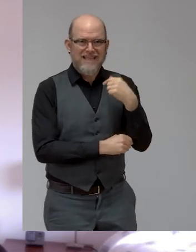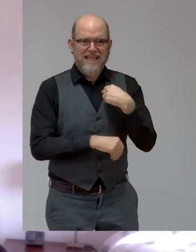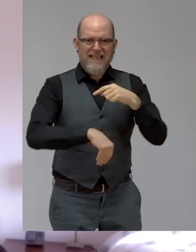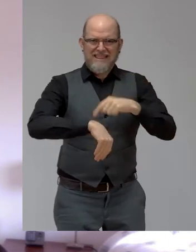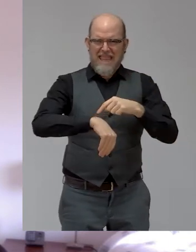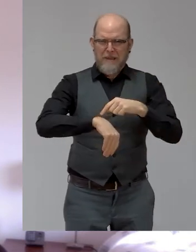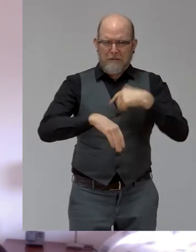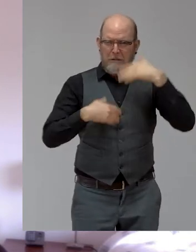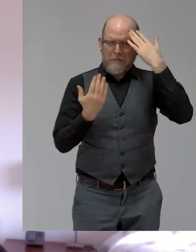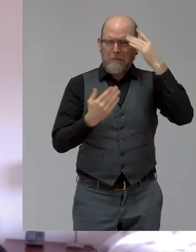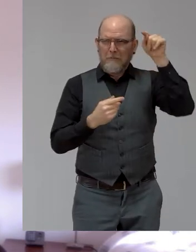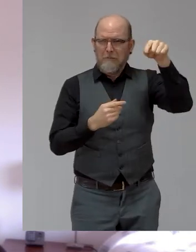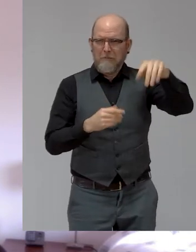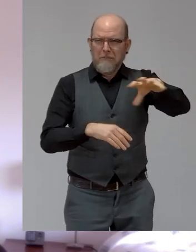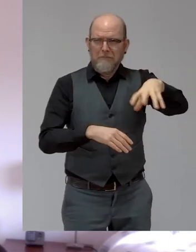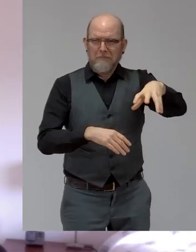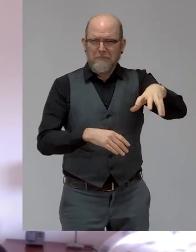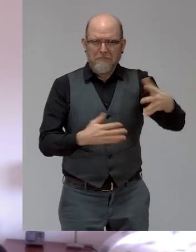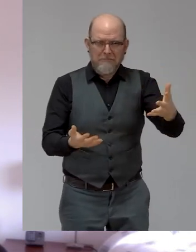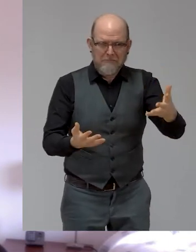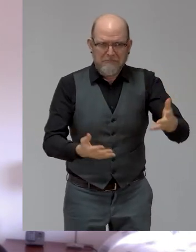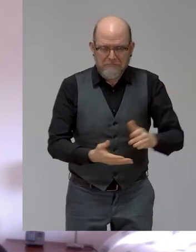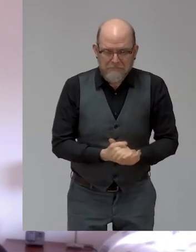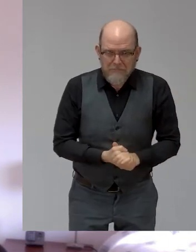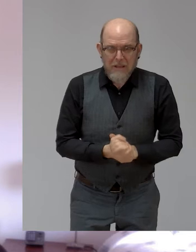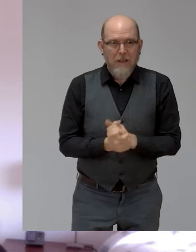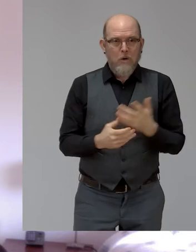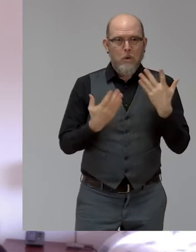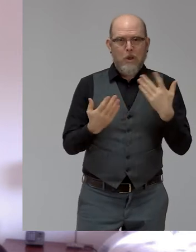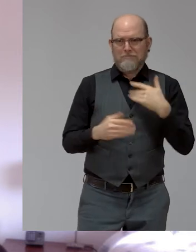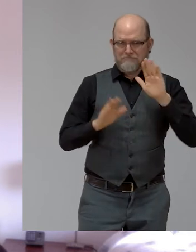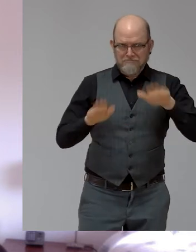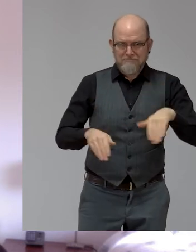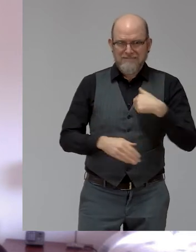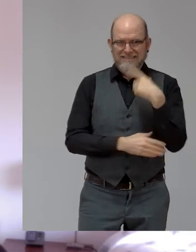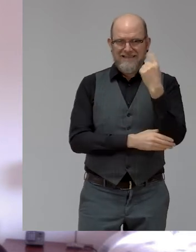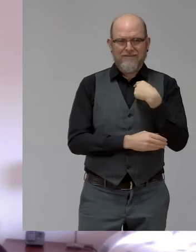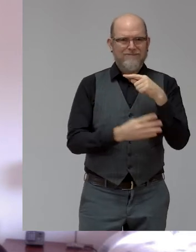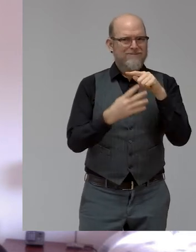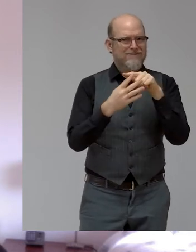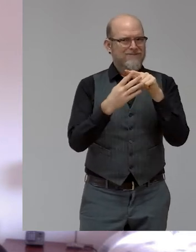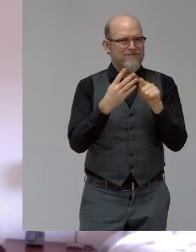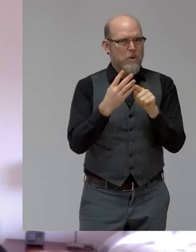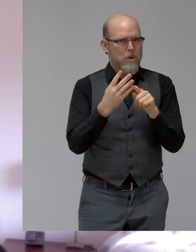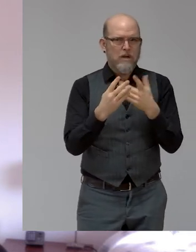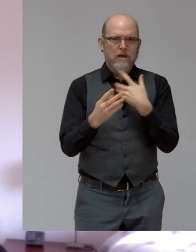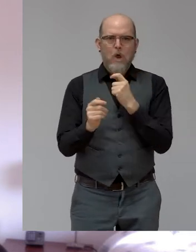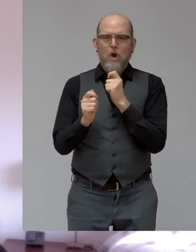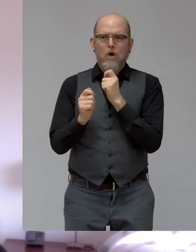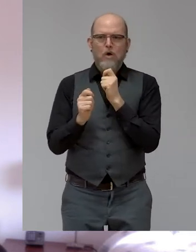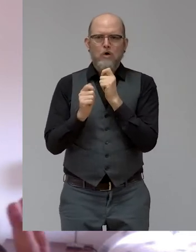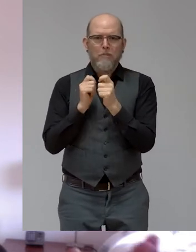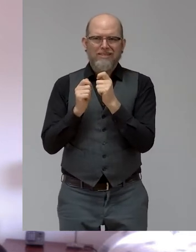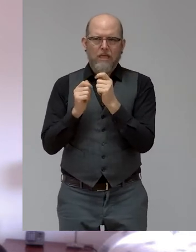And I would like to start off by making four comments around this whole notion of disability and